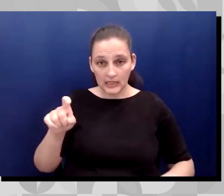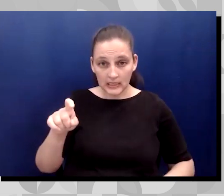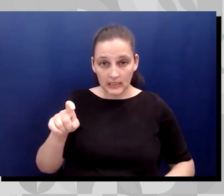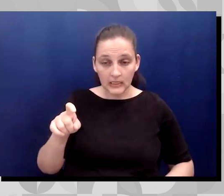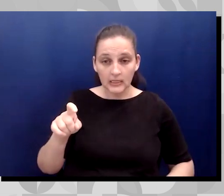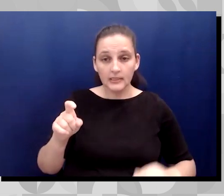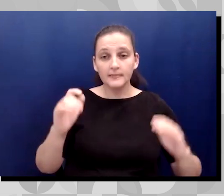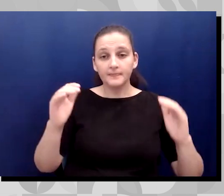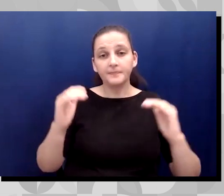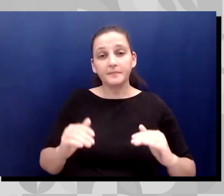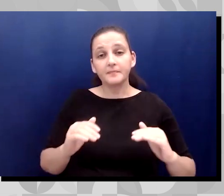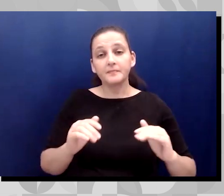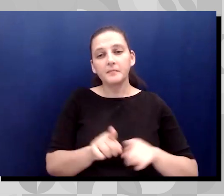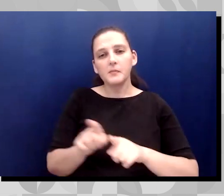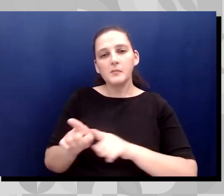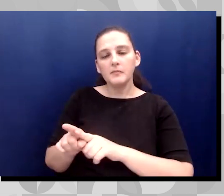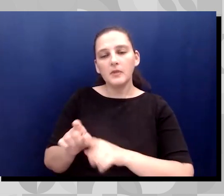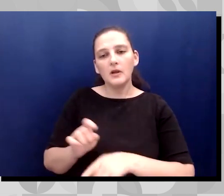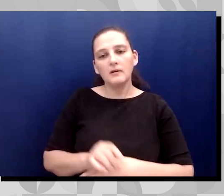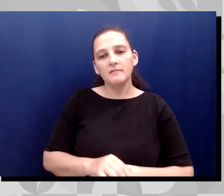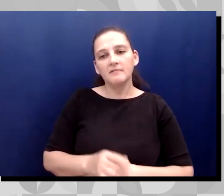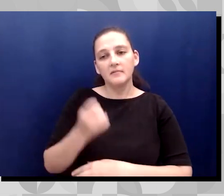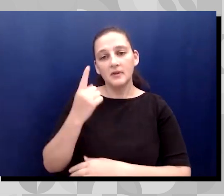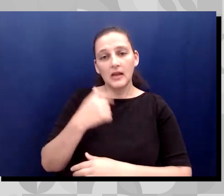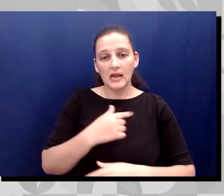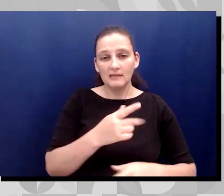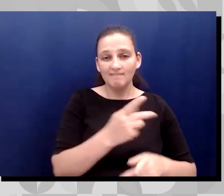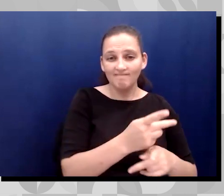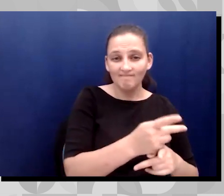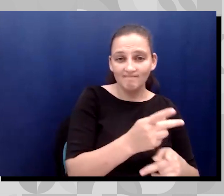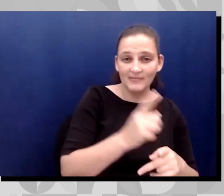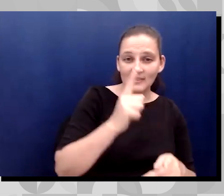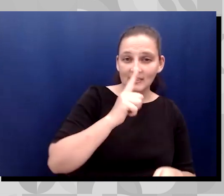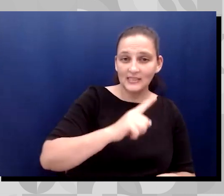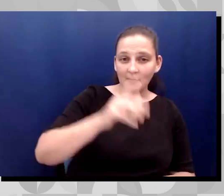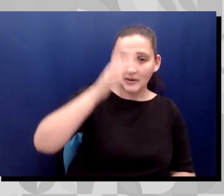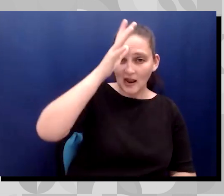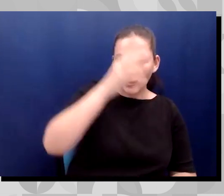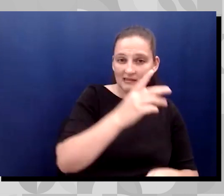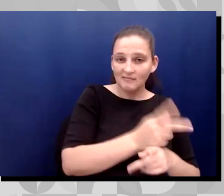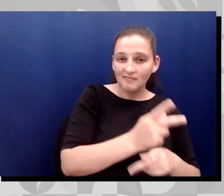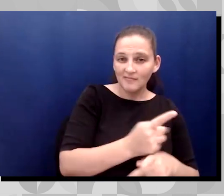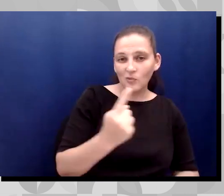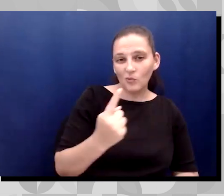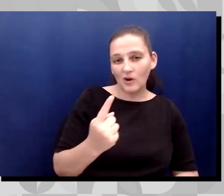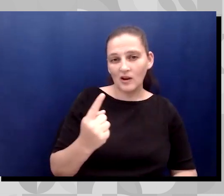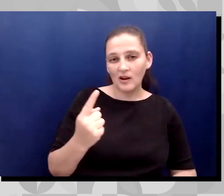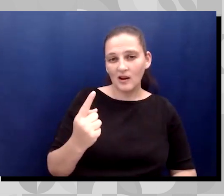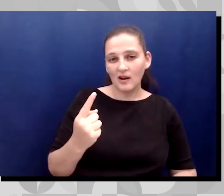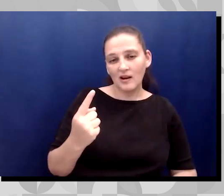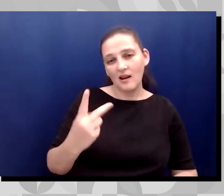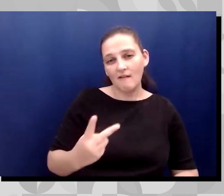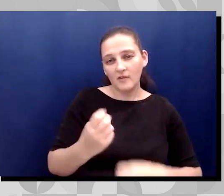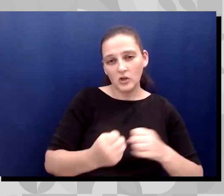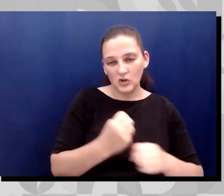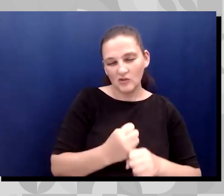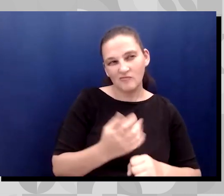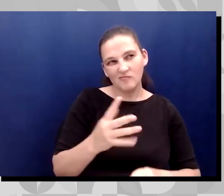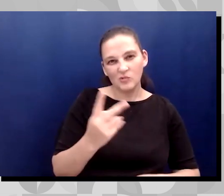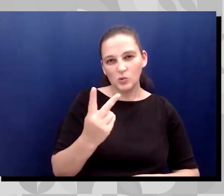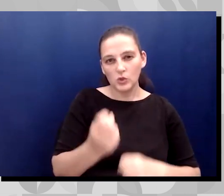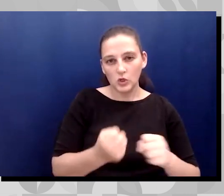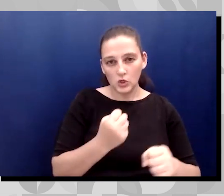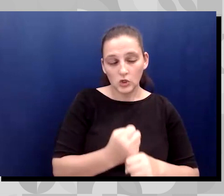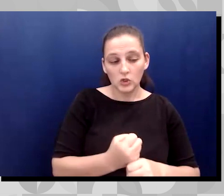I, you know, I took care of my stepdad for, you know, about a year and a half, two years until he passed away. Right. But,